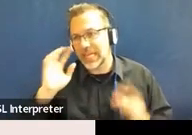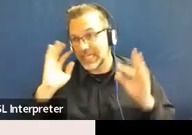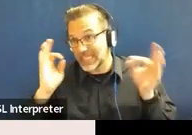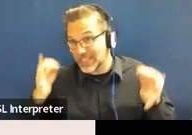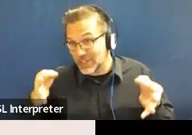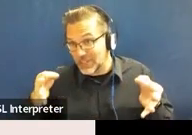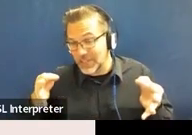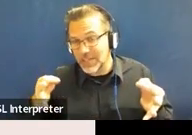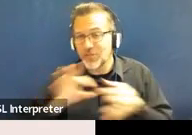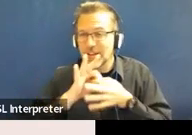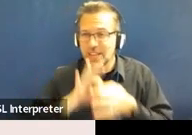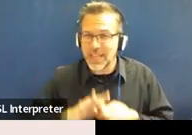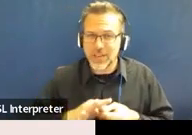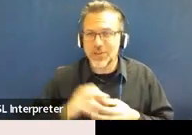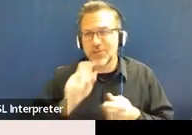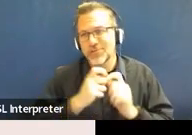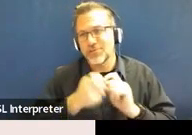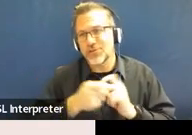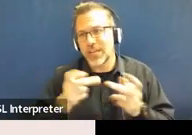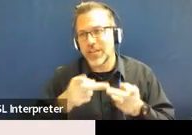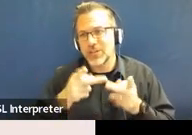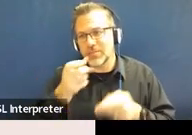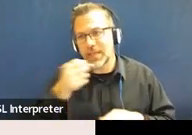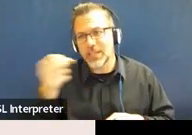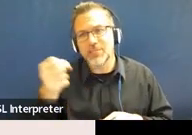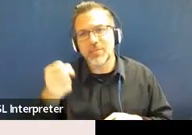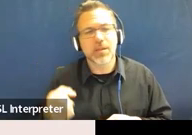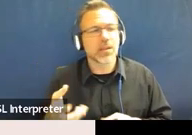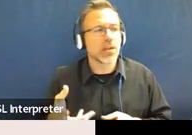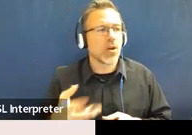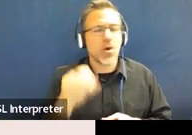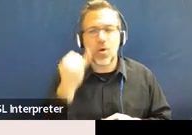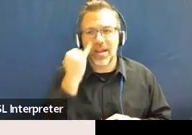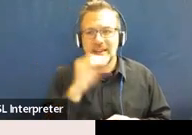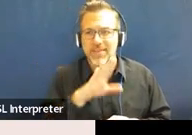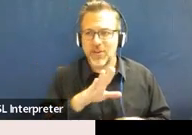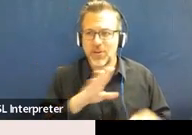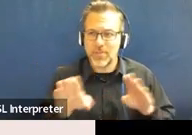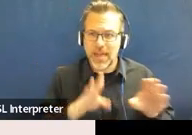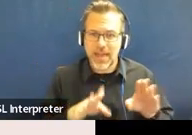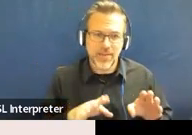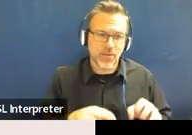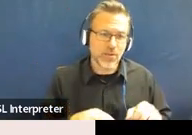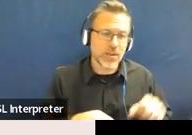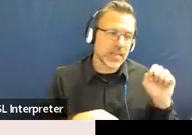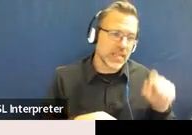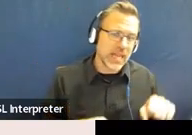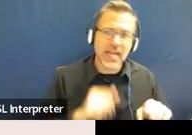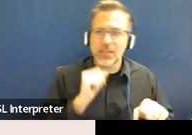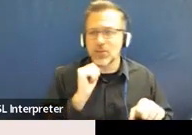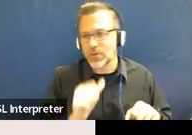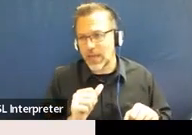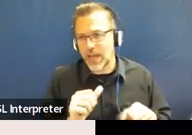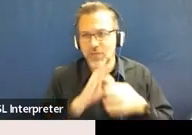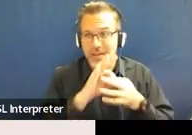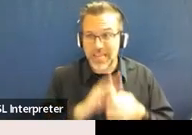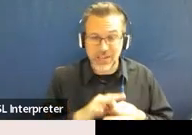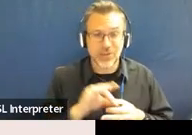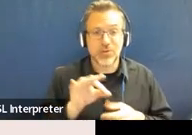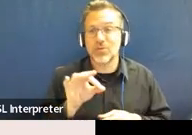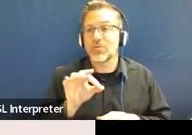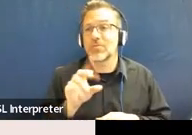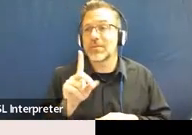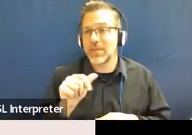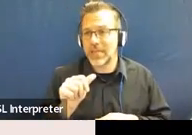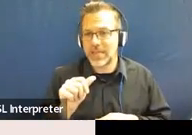change in placement or the determination about whether or not the child's conduct was or was not a manifestation, then they can